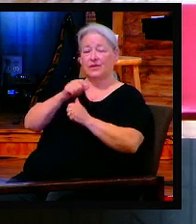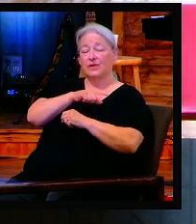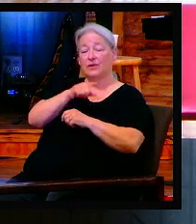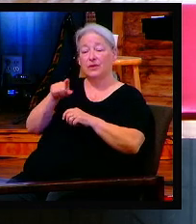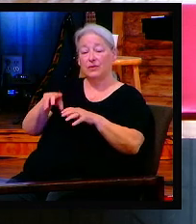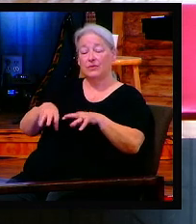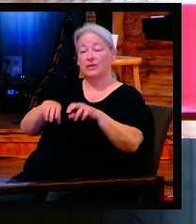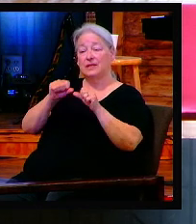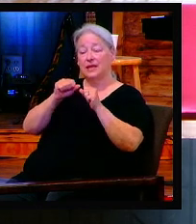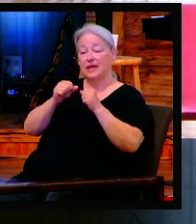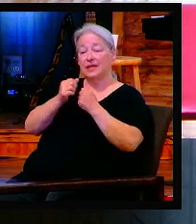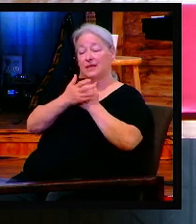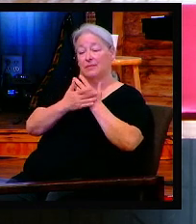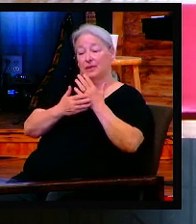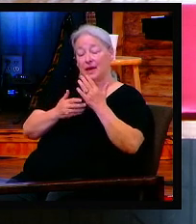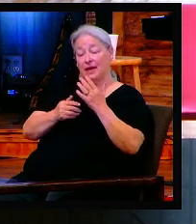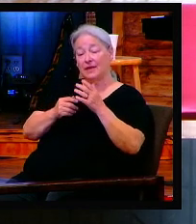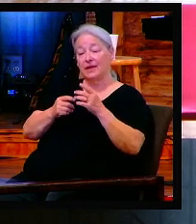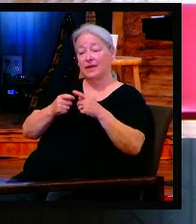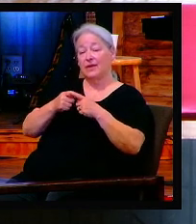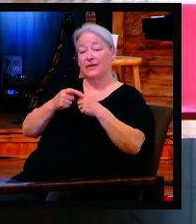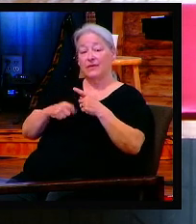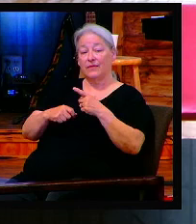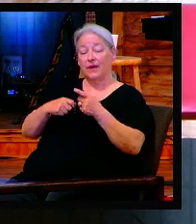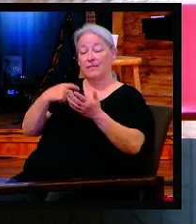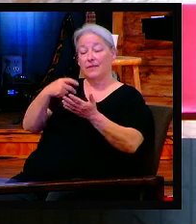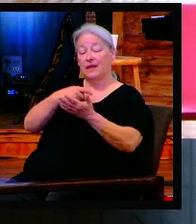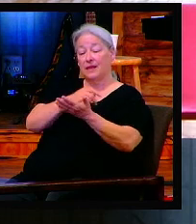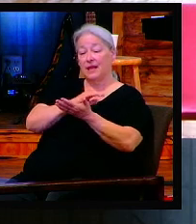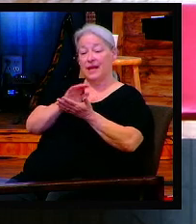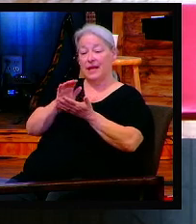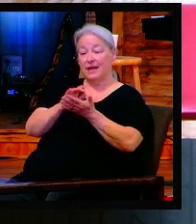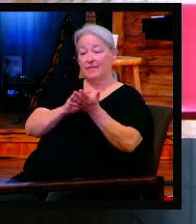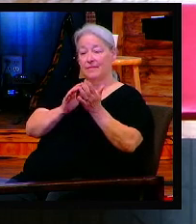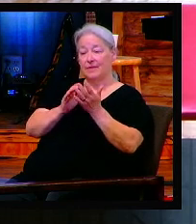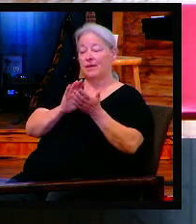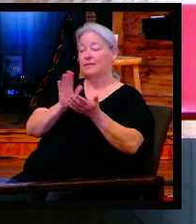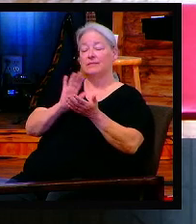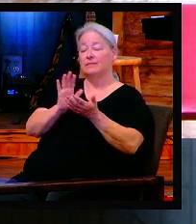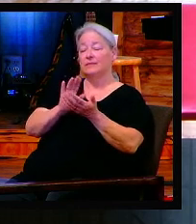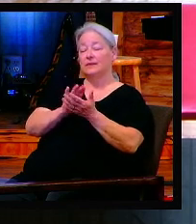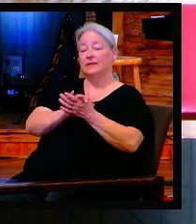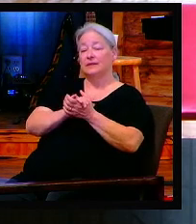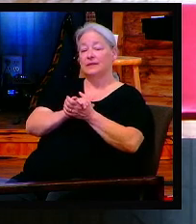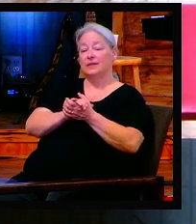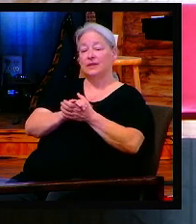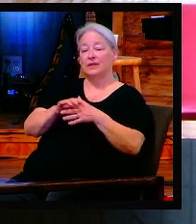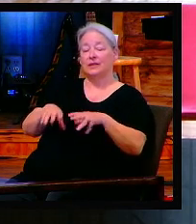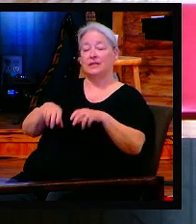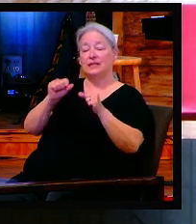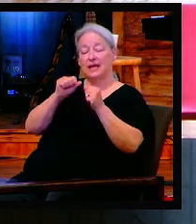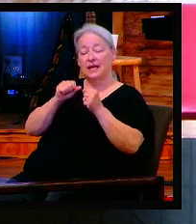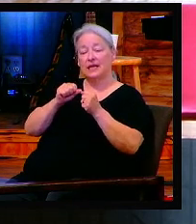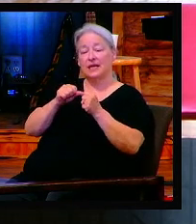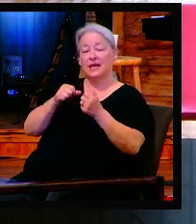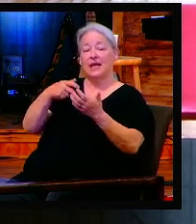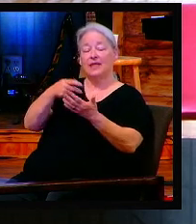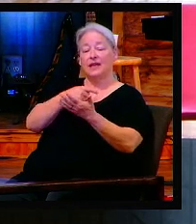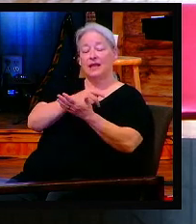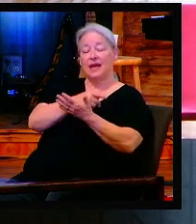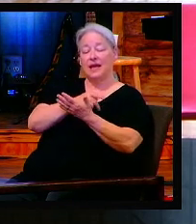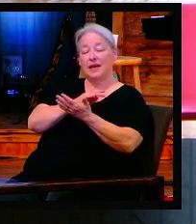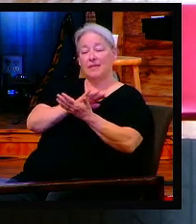month. Then the whole assembly of the congregation of Israel shall kill it at twilight. And they shall take some of the blood and put it on the two